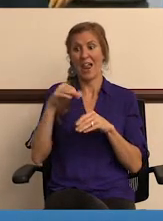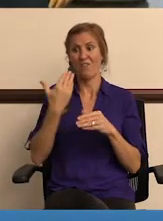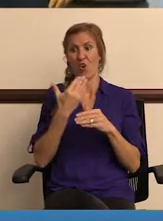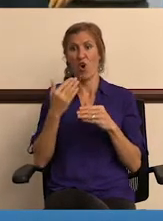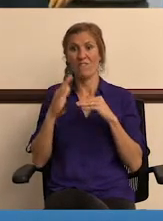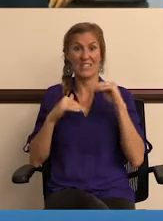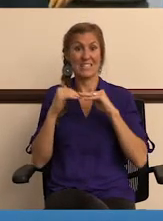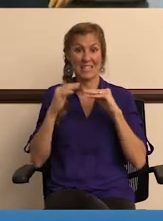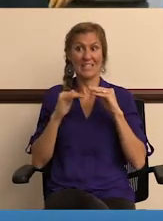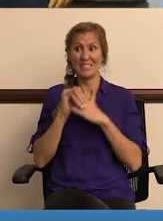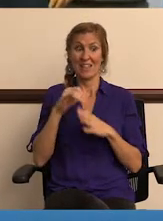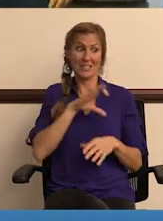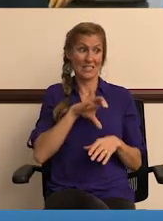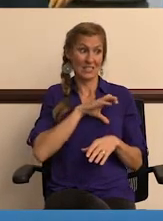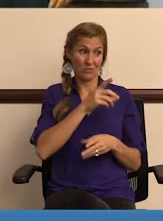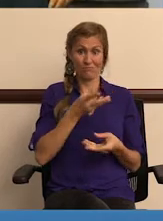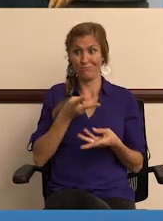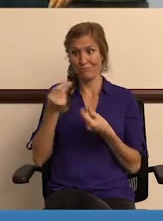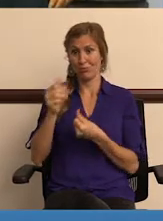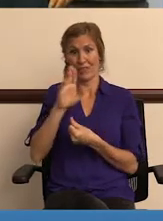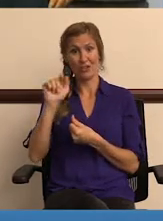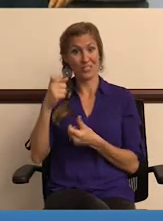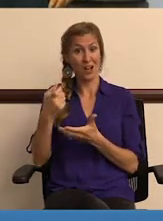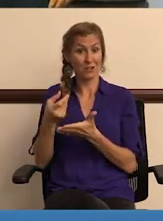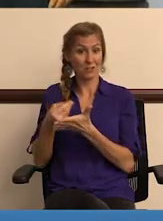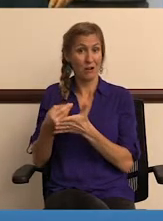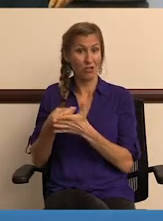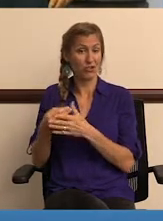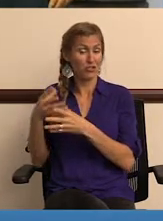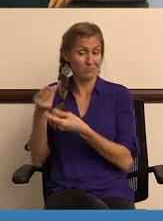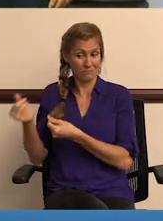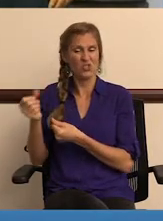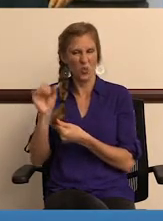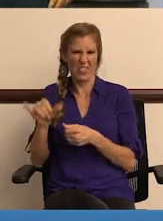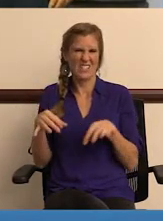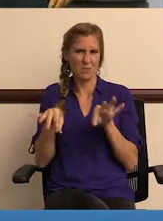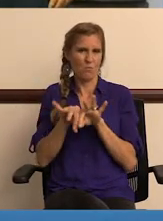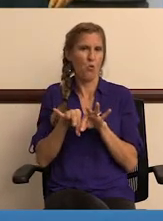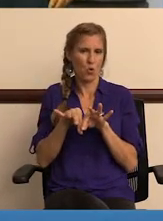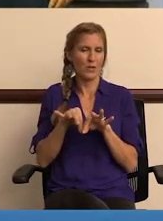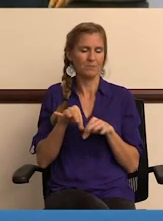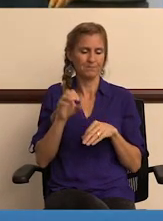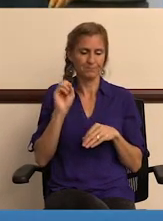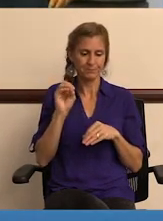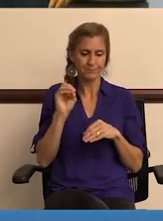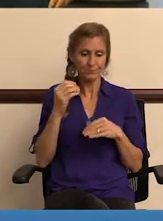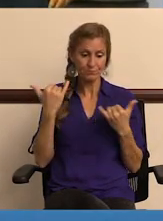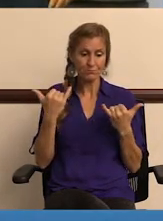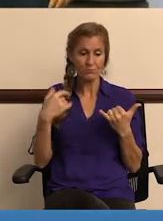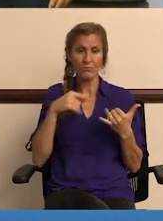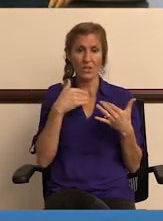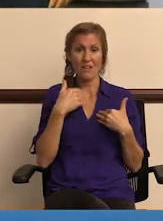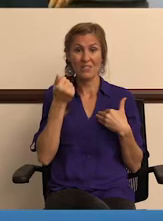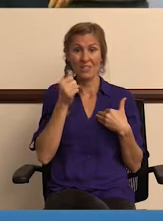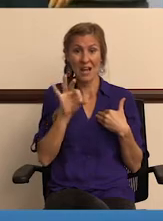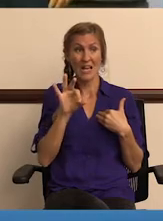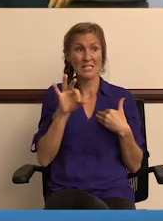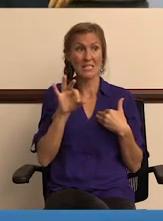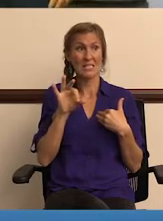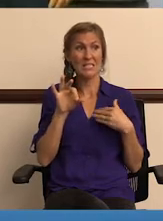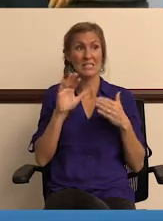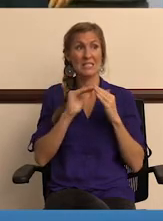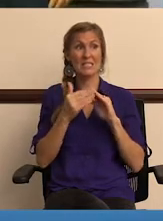cycle out of the facilities that our citizens have invested their tax dollars in. So definitely an important job. So right now we have,